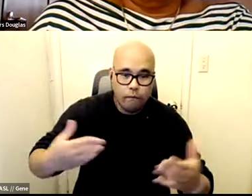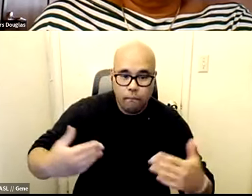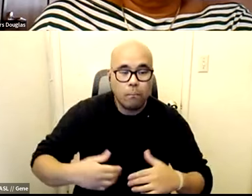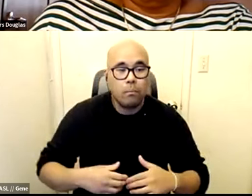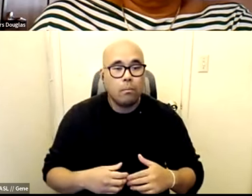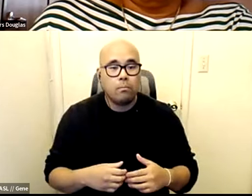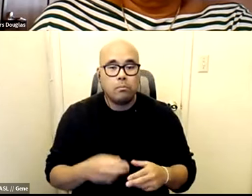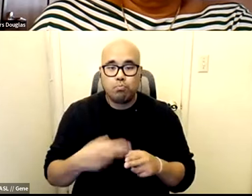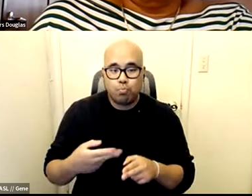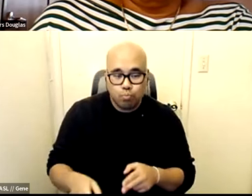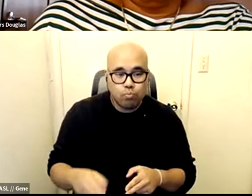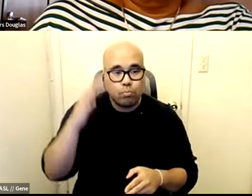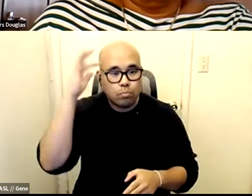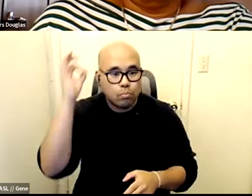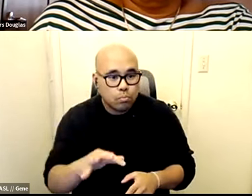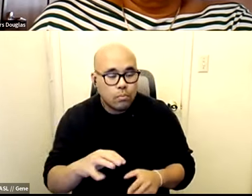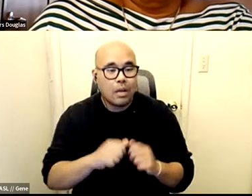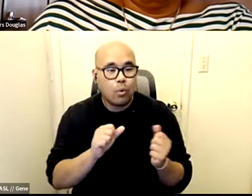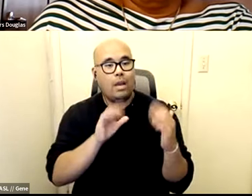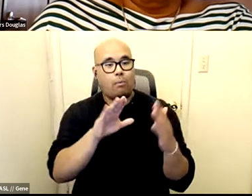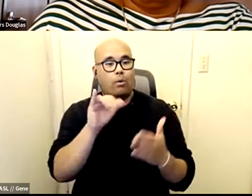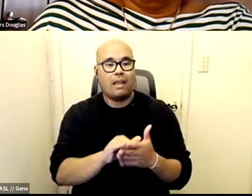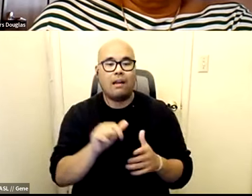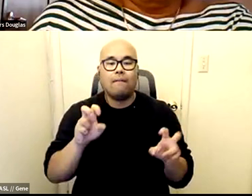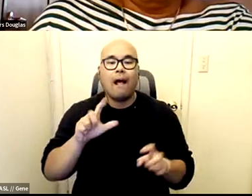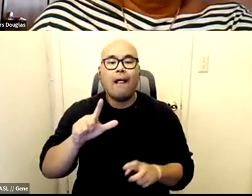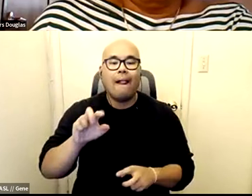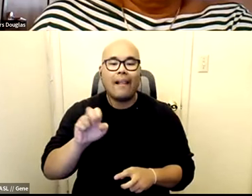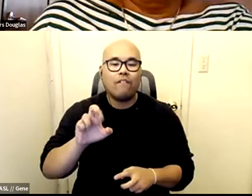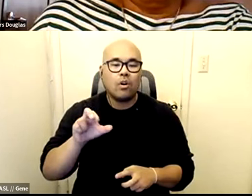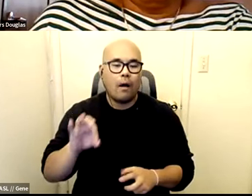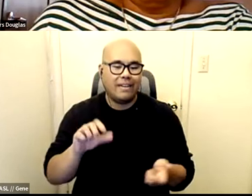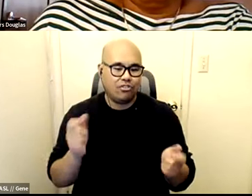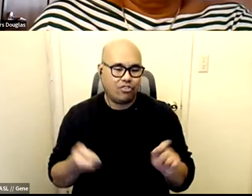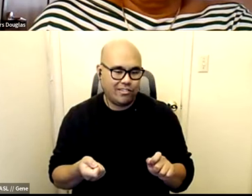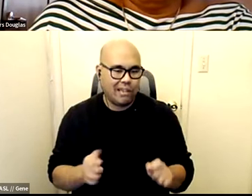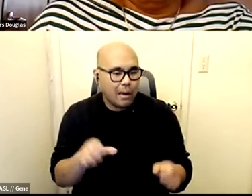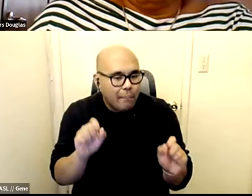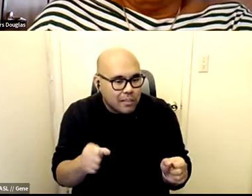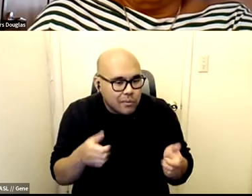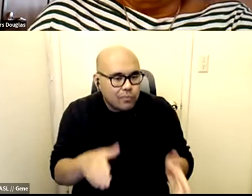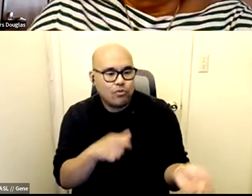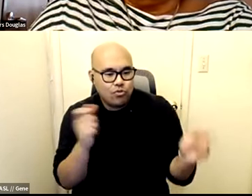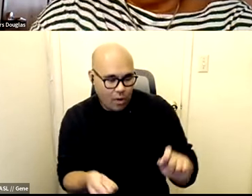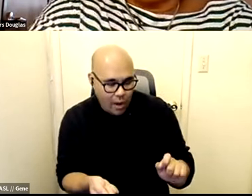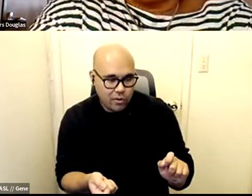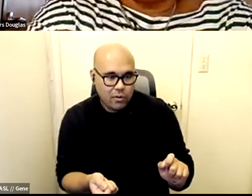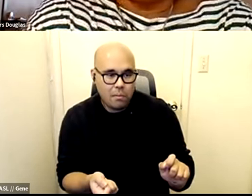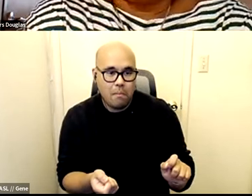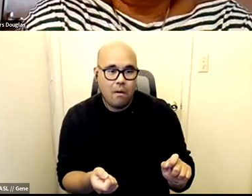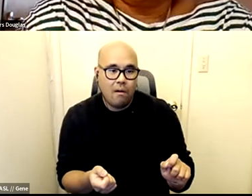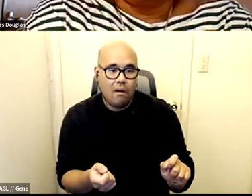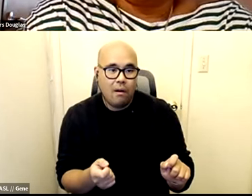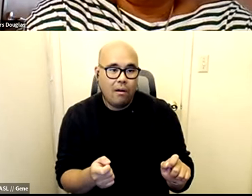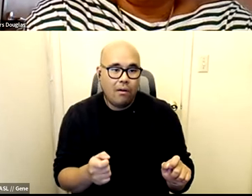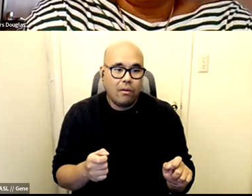not only approach that lever of change but like fully like pull on it and make sure that we're we're shifting where the